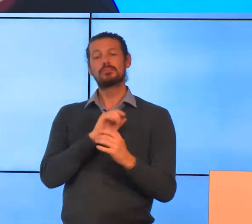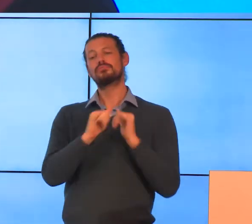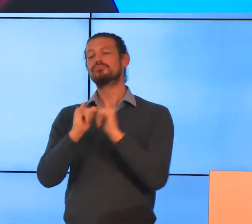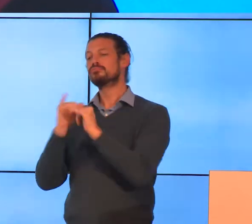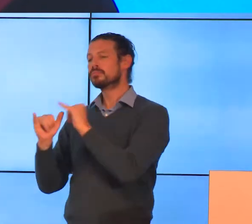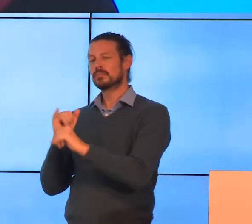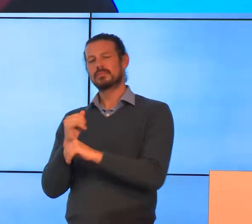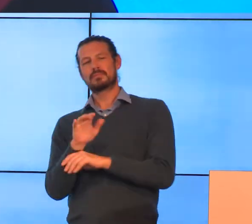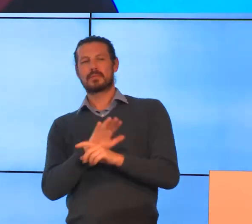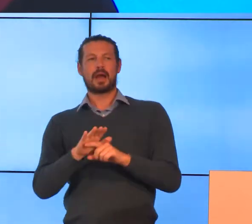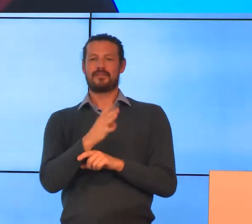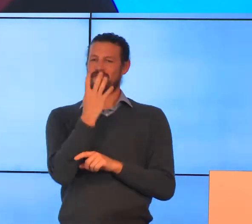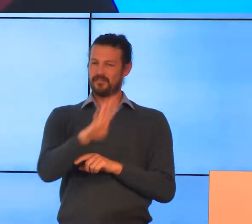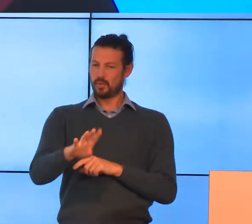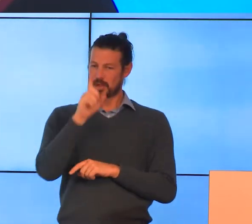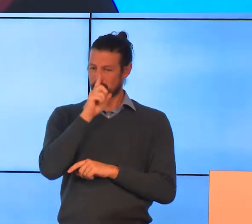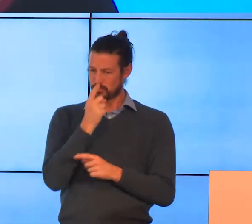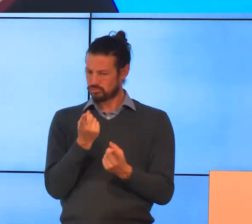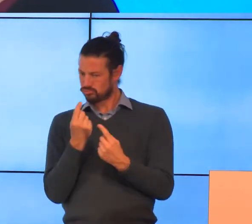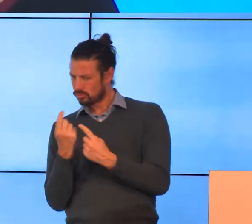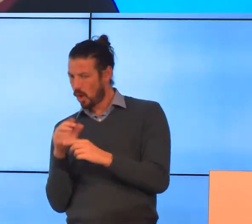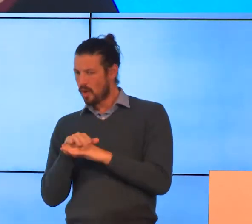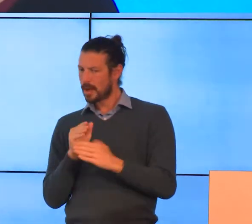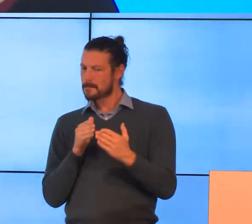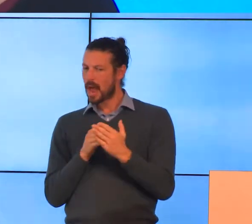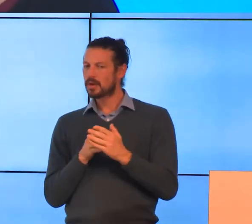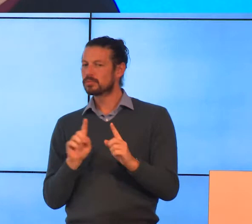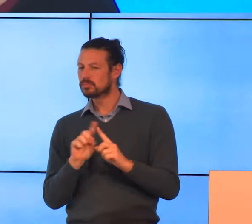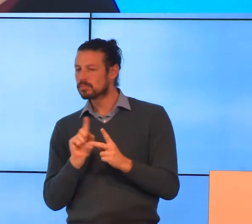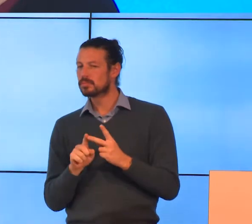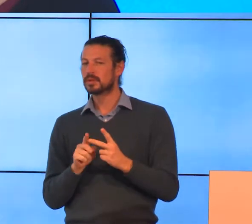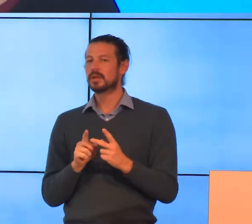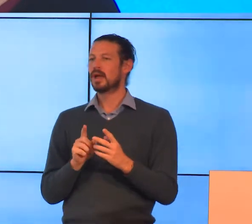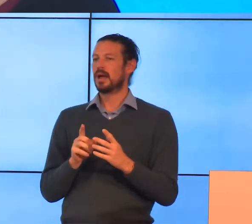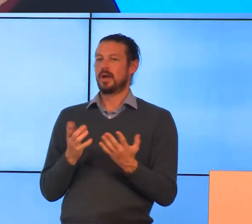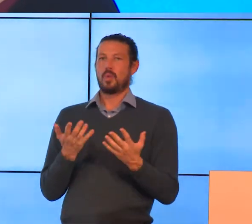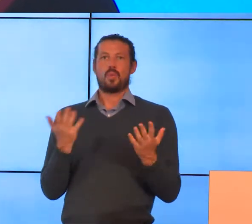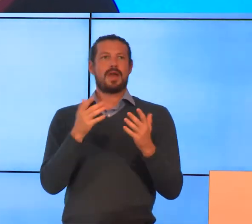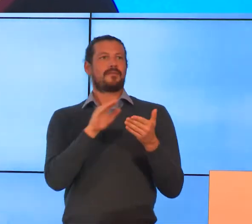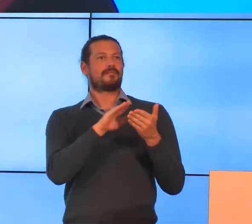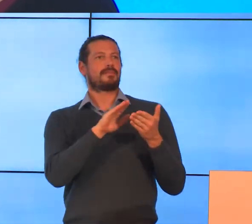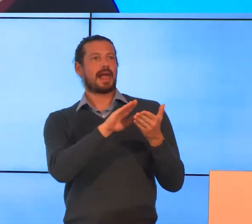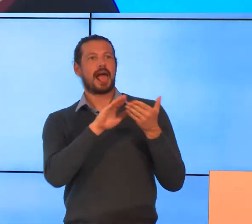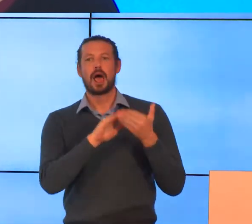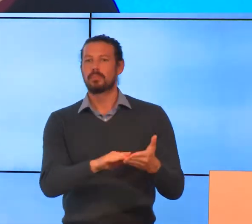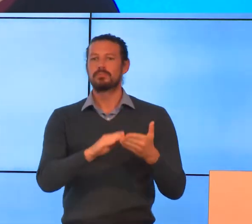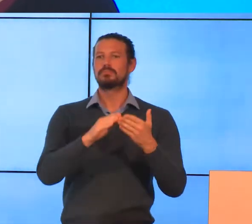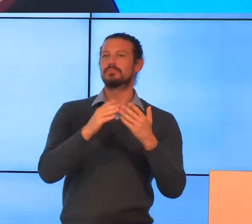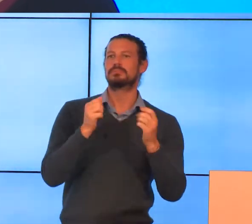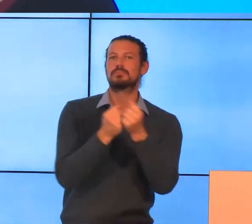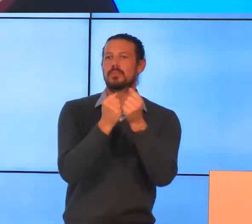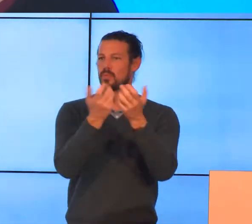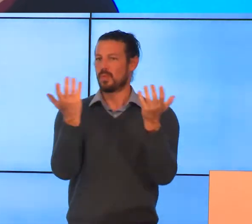learn what the barriers are, where they found help and support, what their